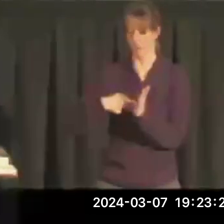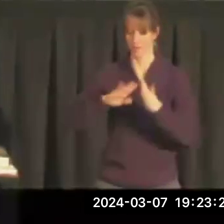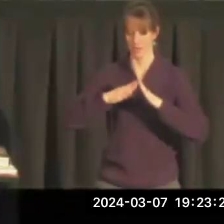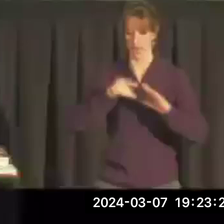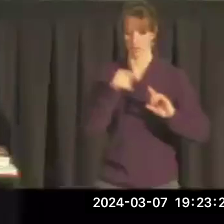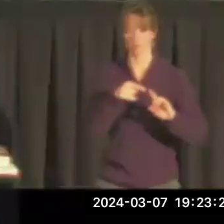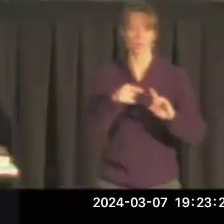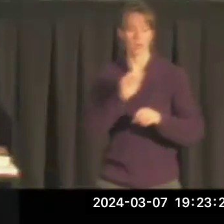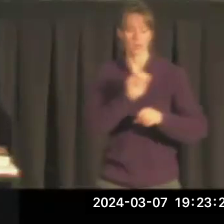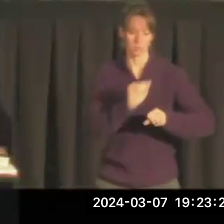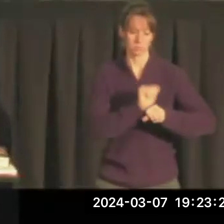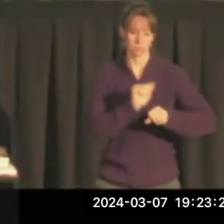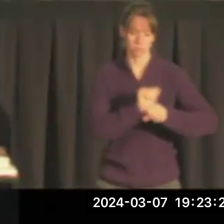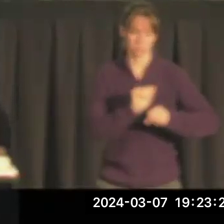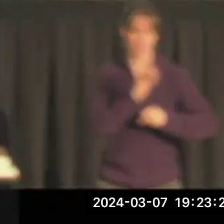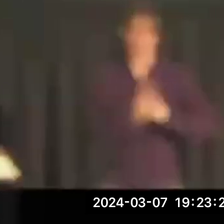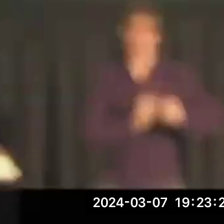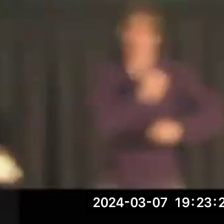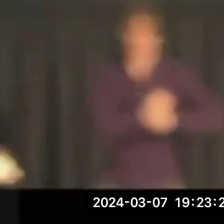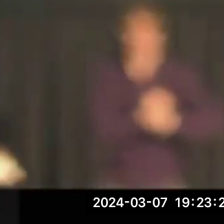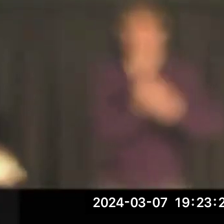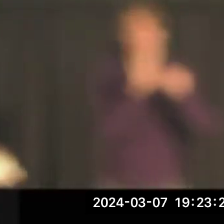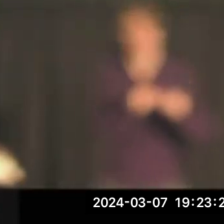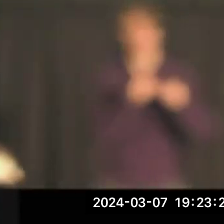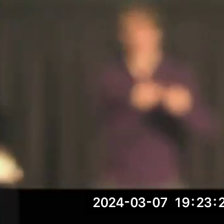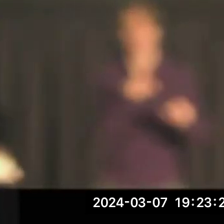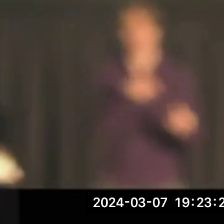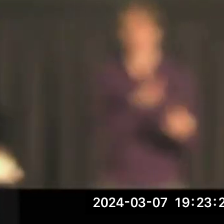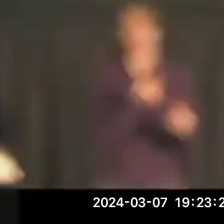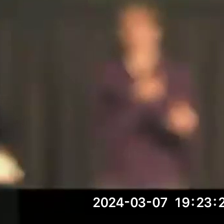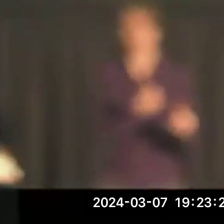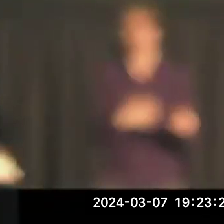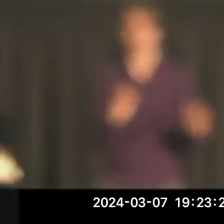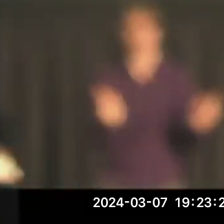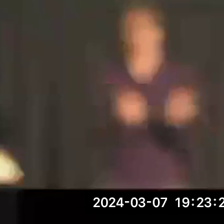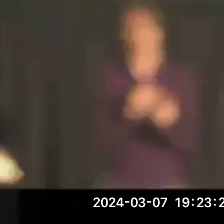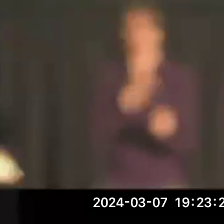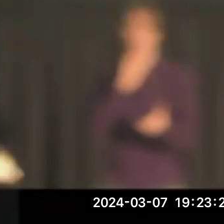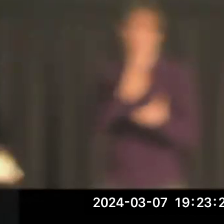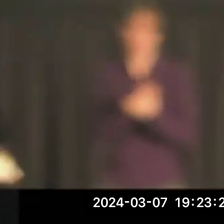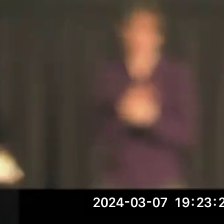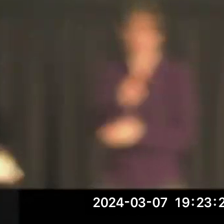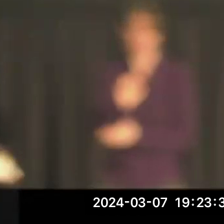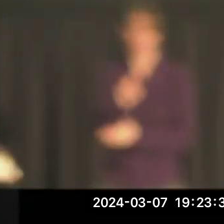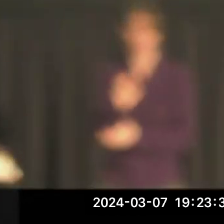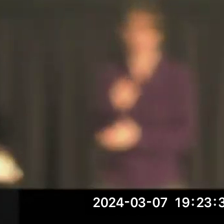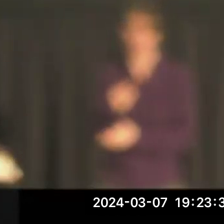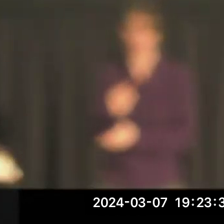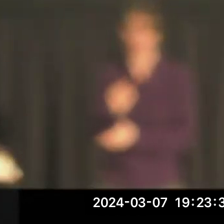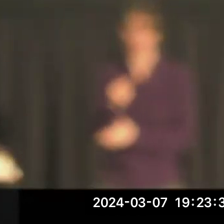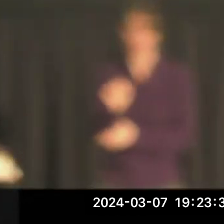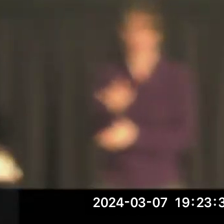I worked there for nine years. It was in Butte that I met my wife, Maureen Hayes.